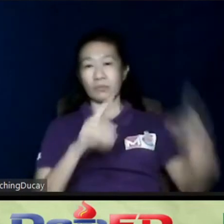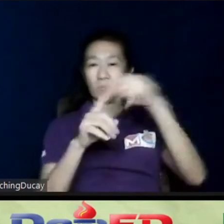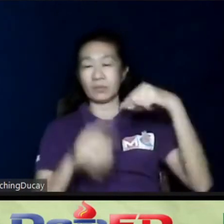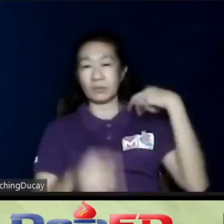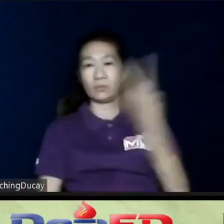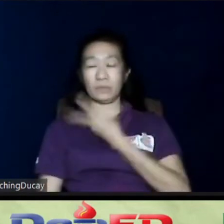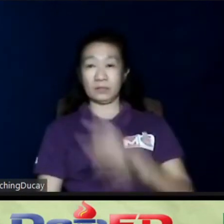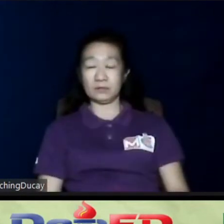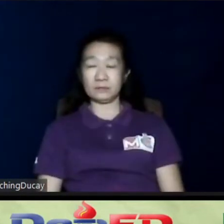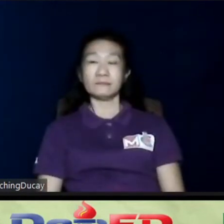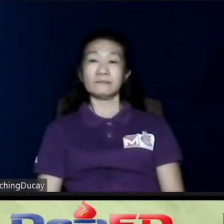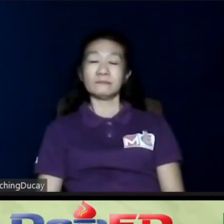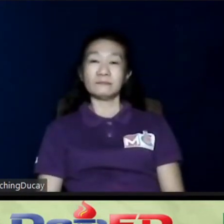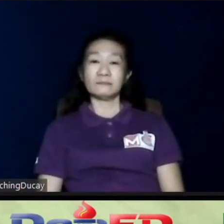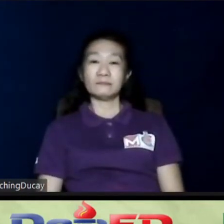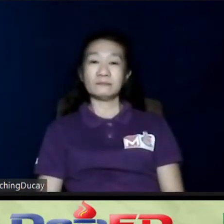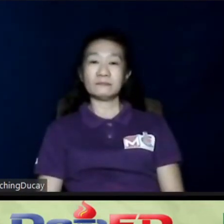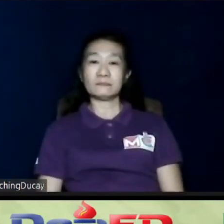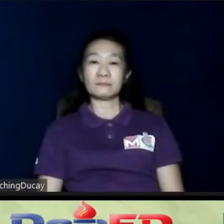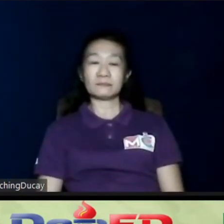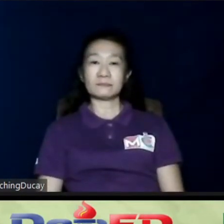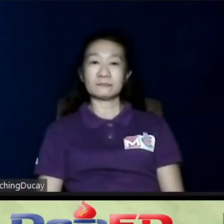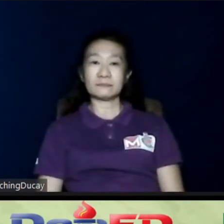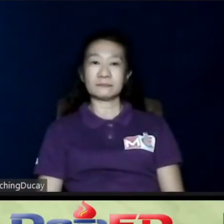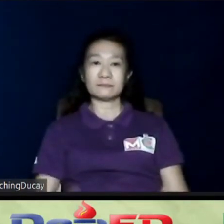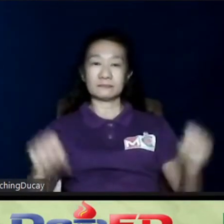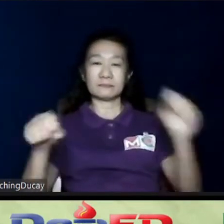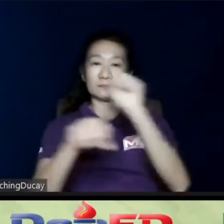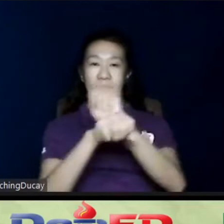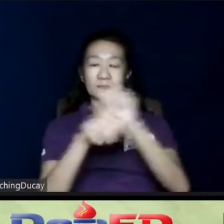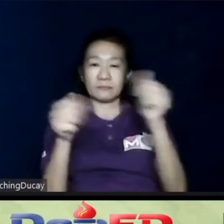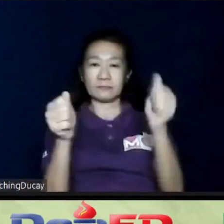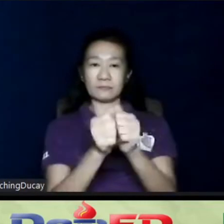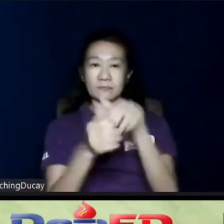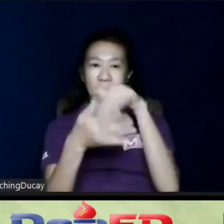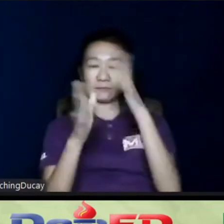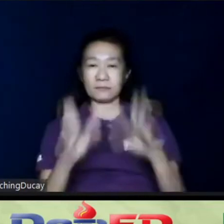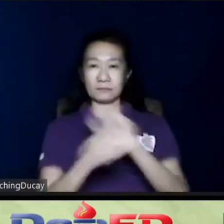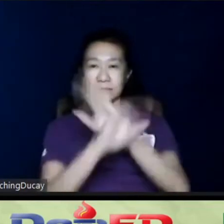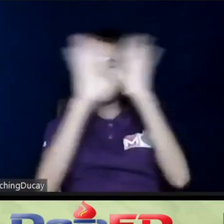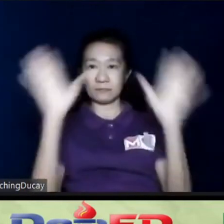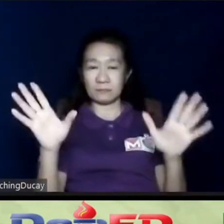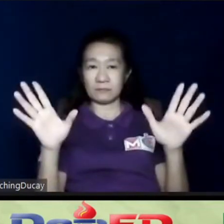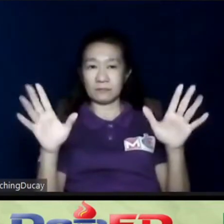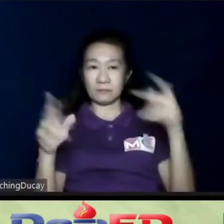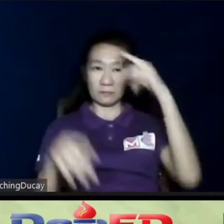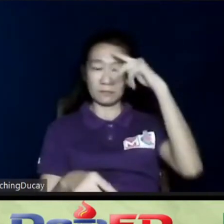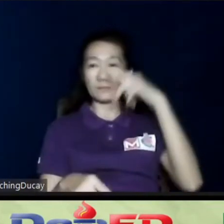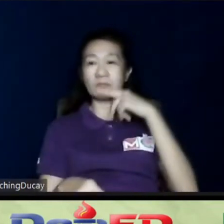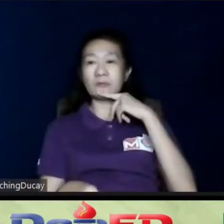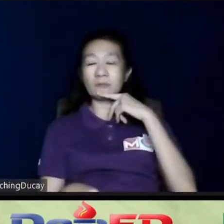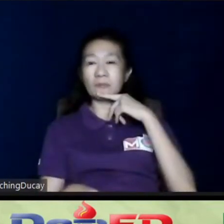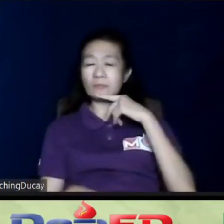work with students, clear sa mga parents that there's an exit